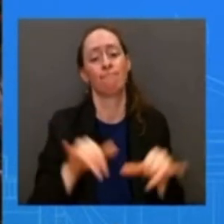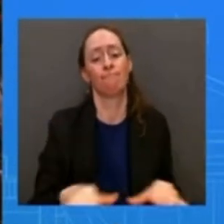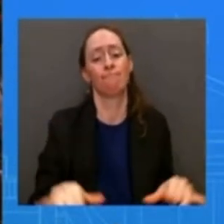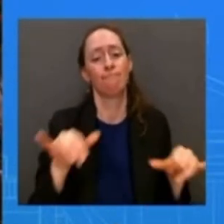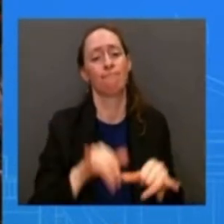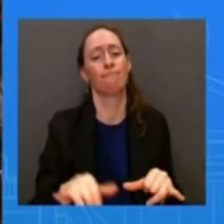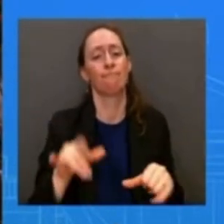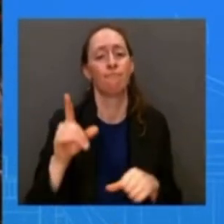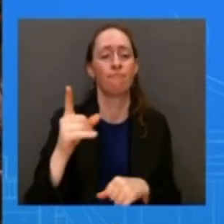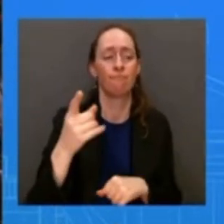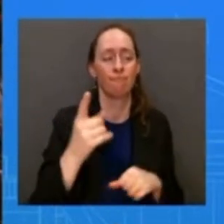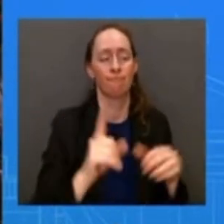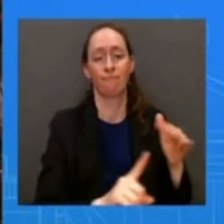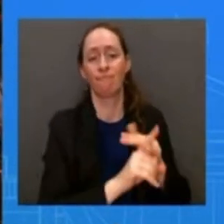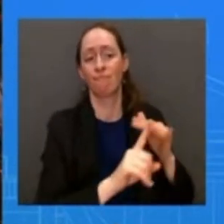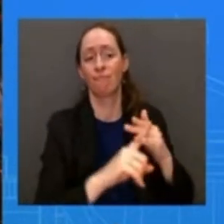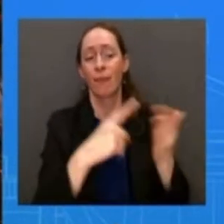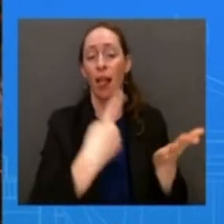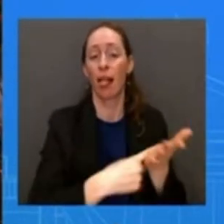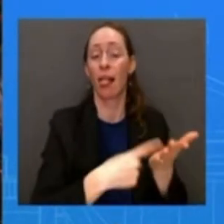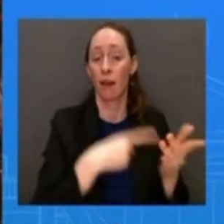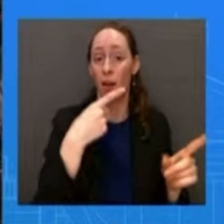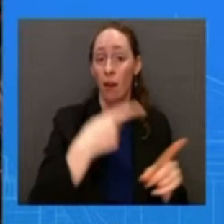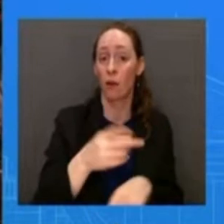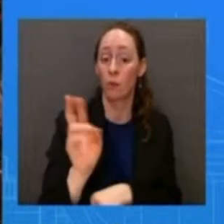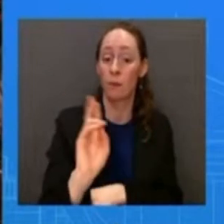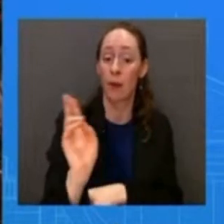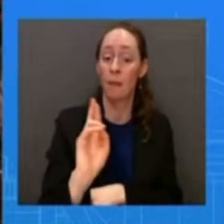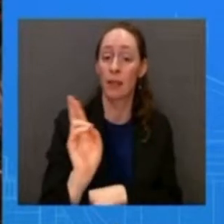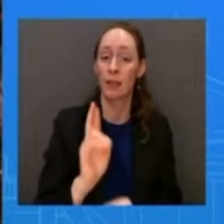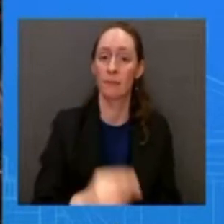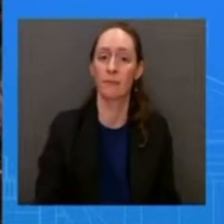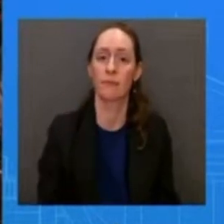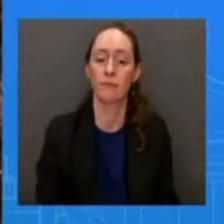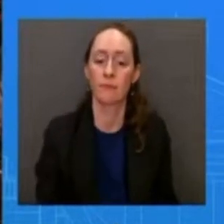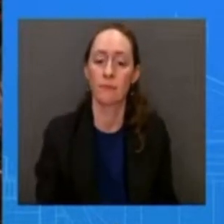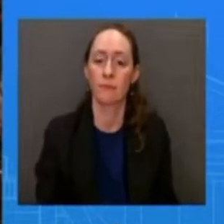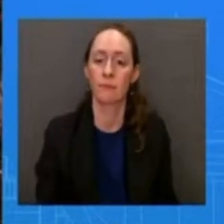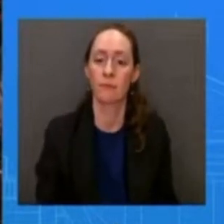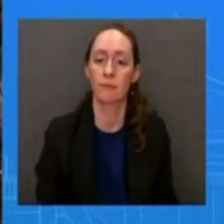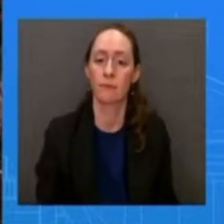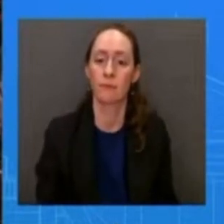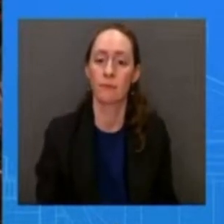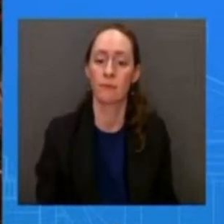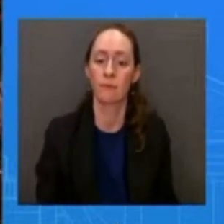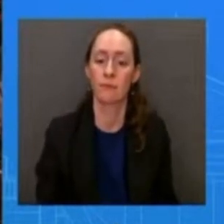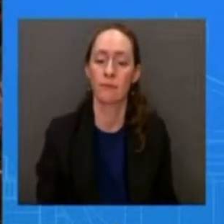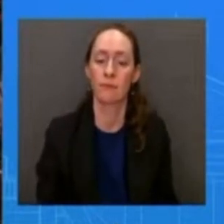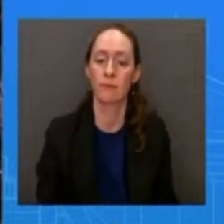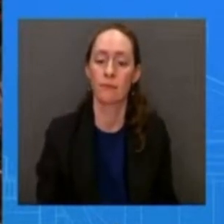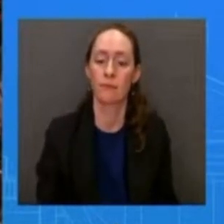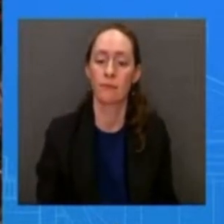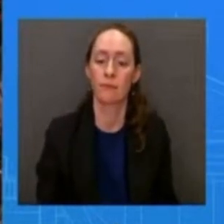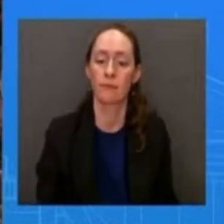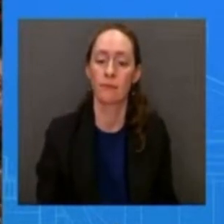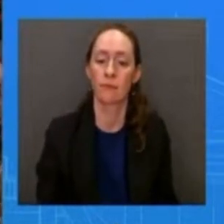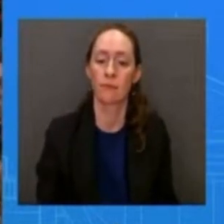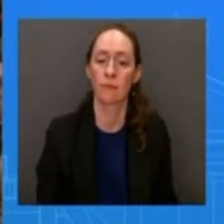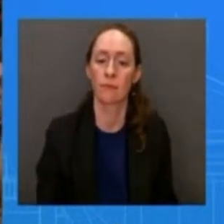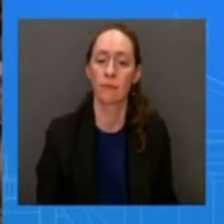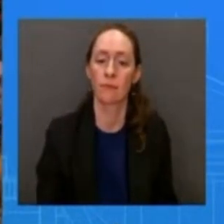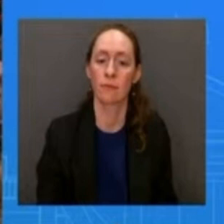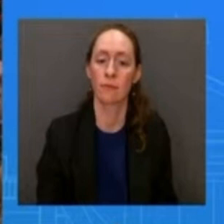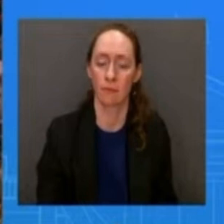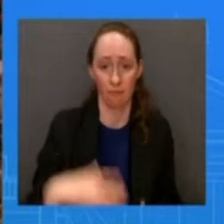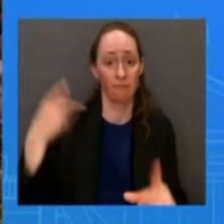um has to do with uh what is called wokeism and we hear about an anti